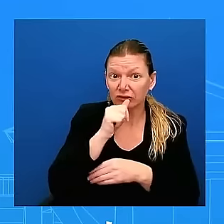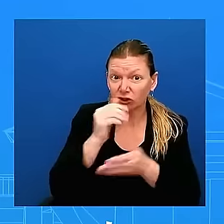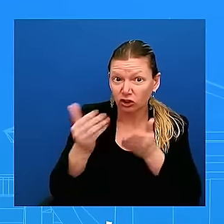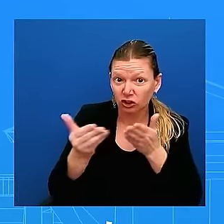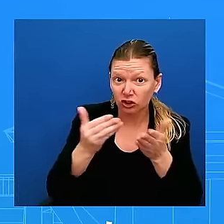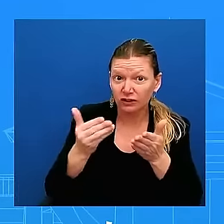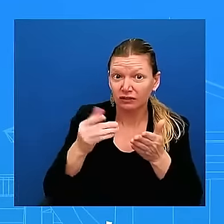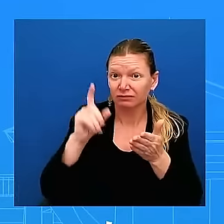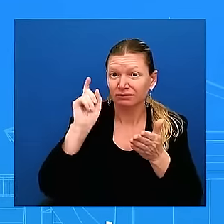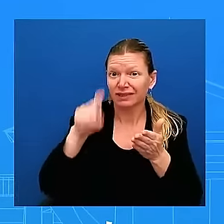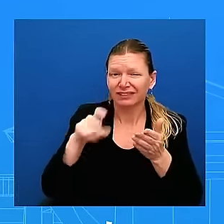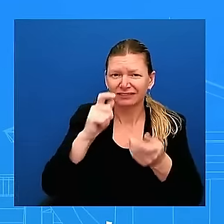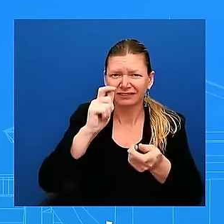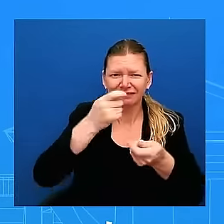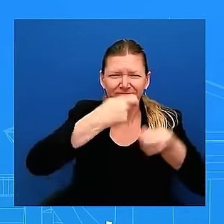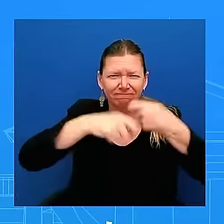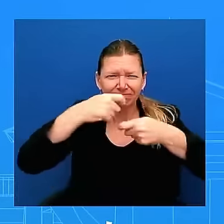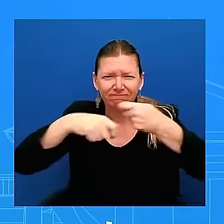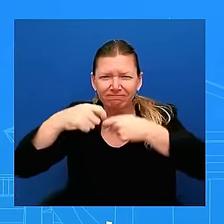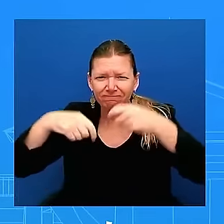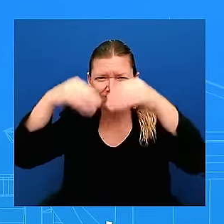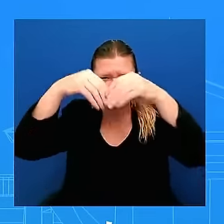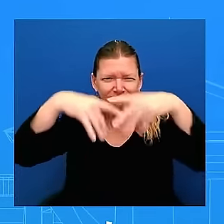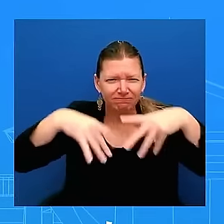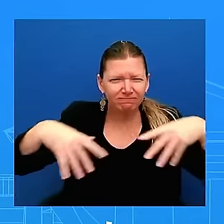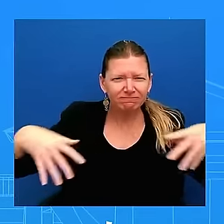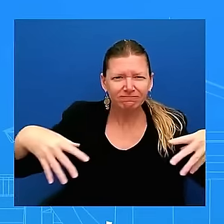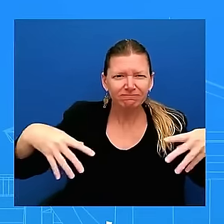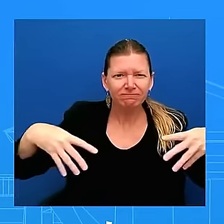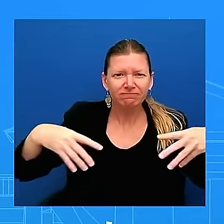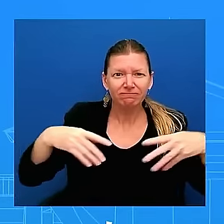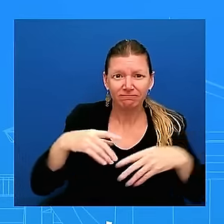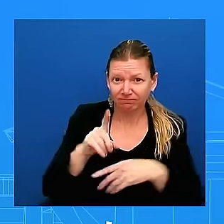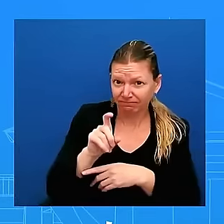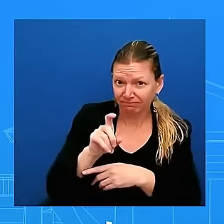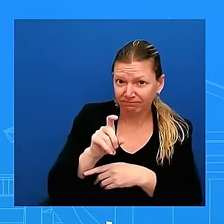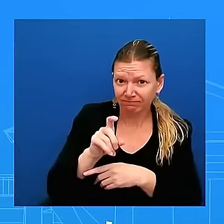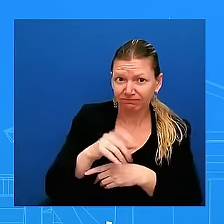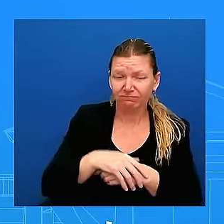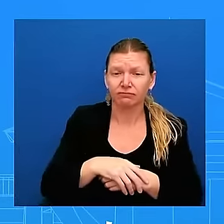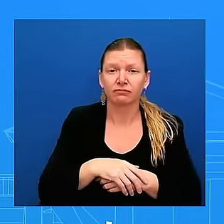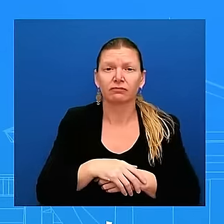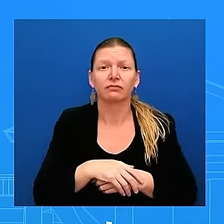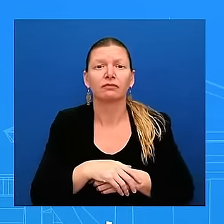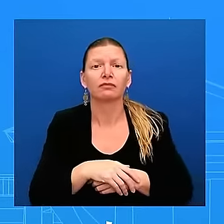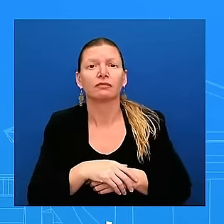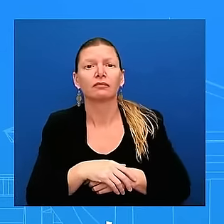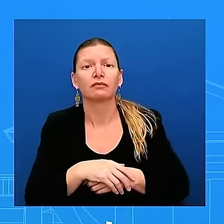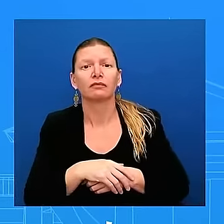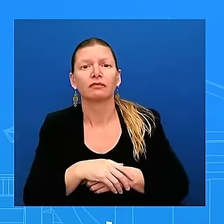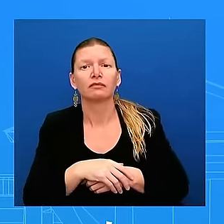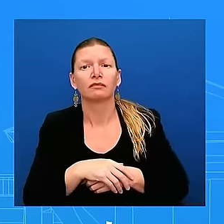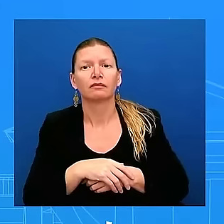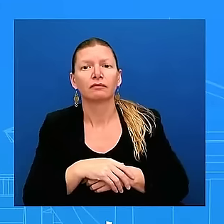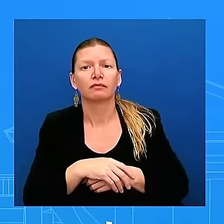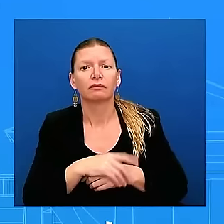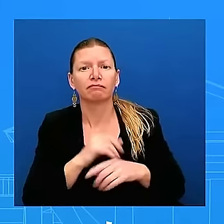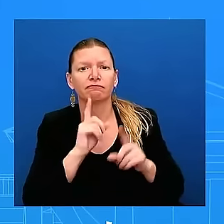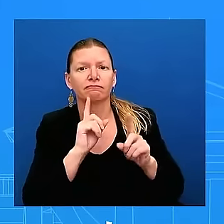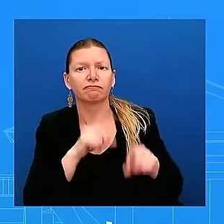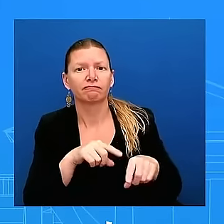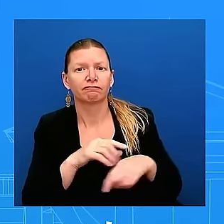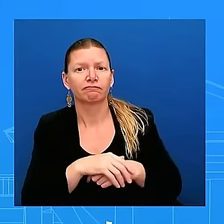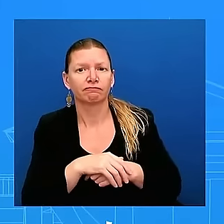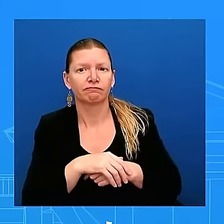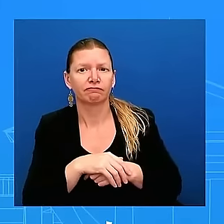a couple of things you asked uh so just want to uh as it relates to the CR as you know that's a short-term CR uh